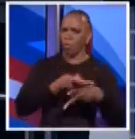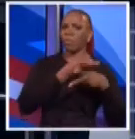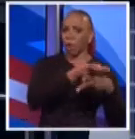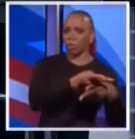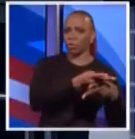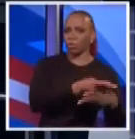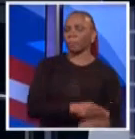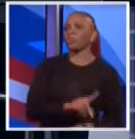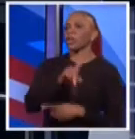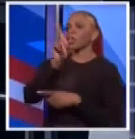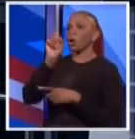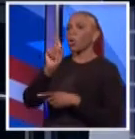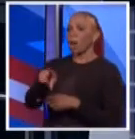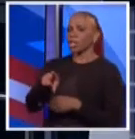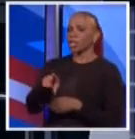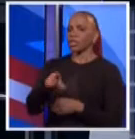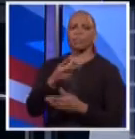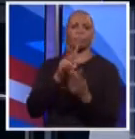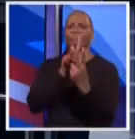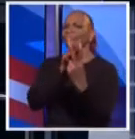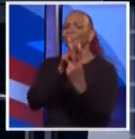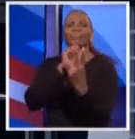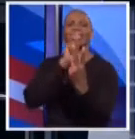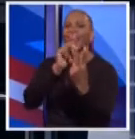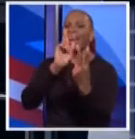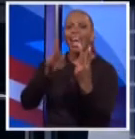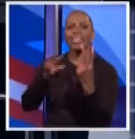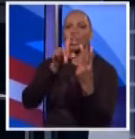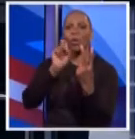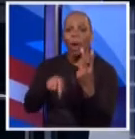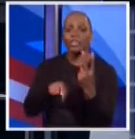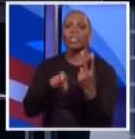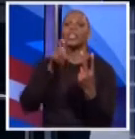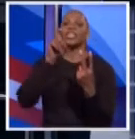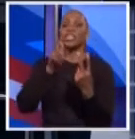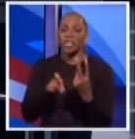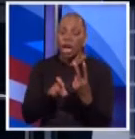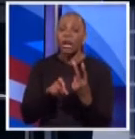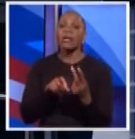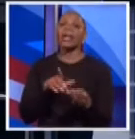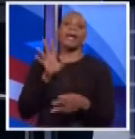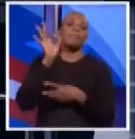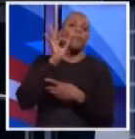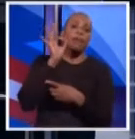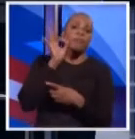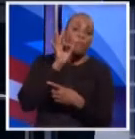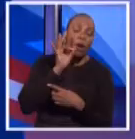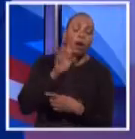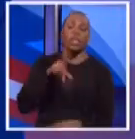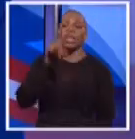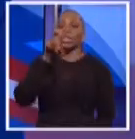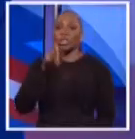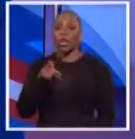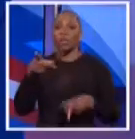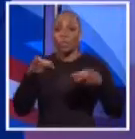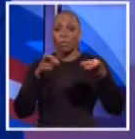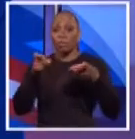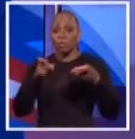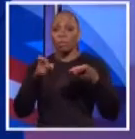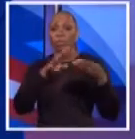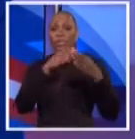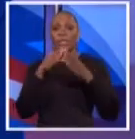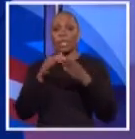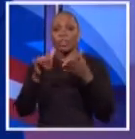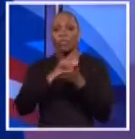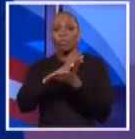Well, neither one of you has actually answered the question, so I'm going to repeat it. Should certain vices, like marijuana, which, by the way, the controller of the city of New York